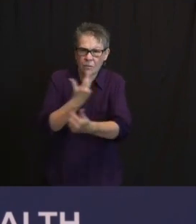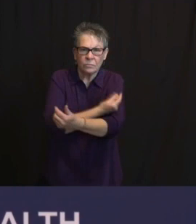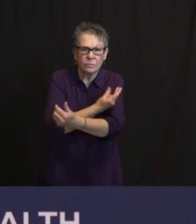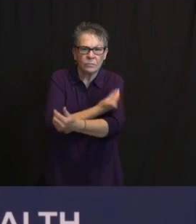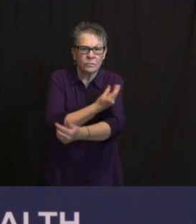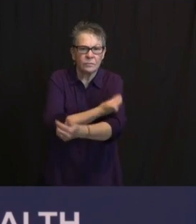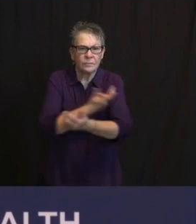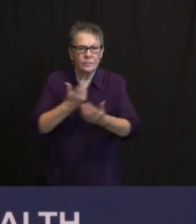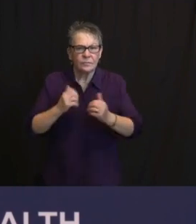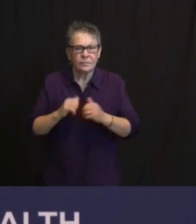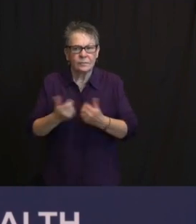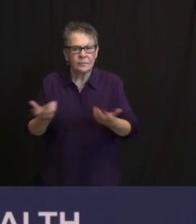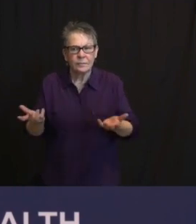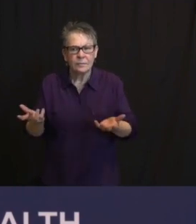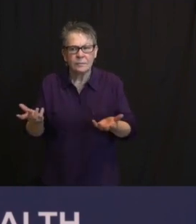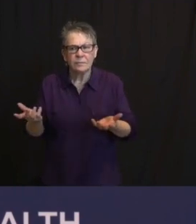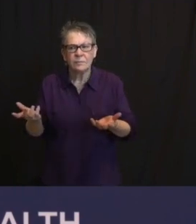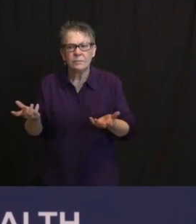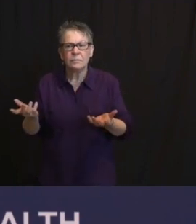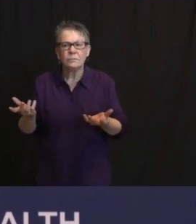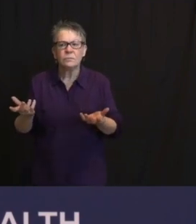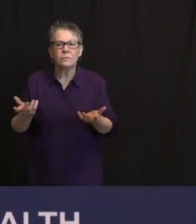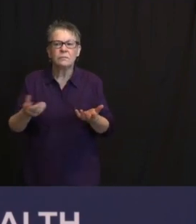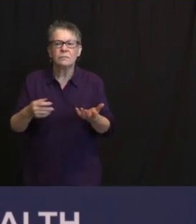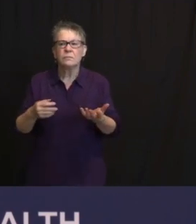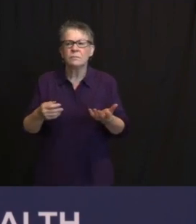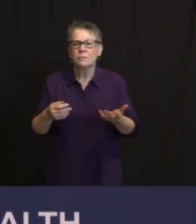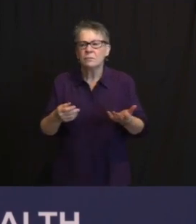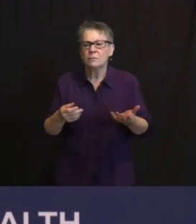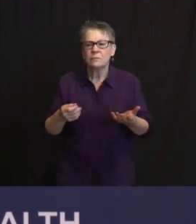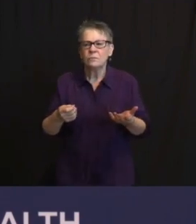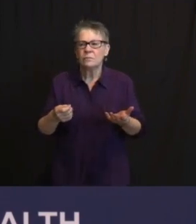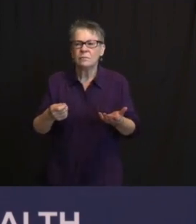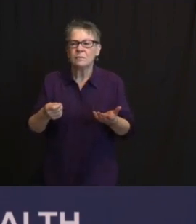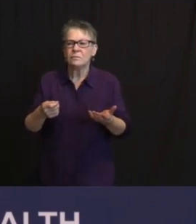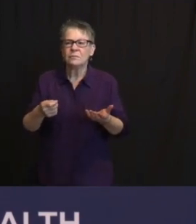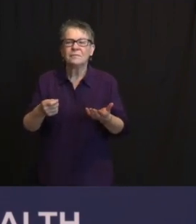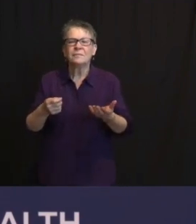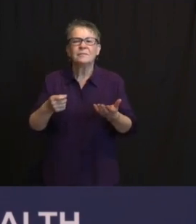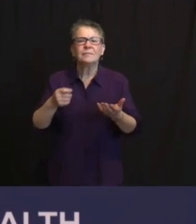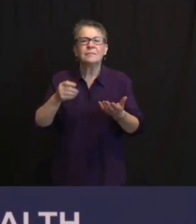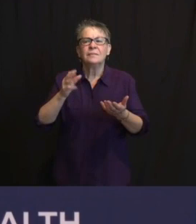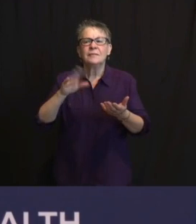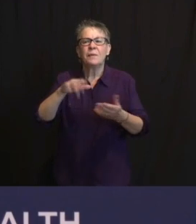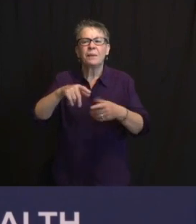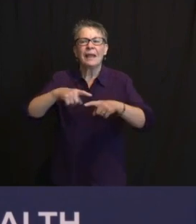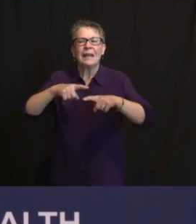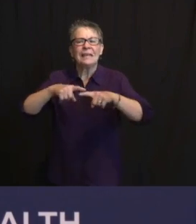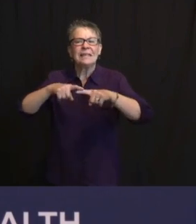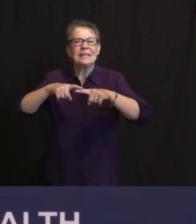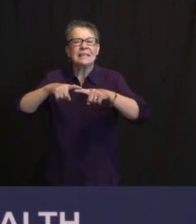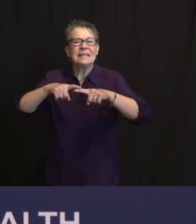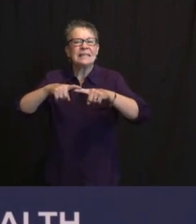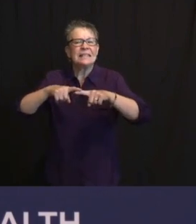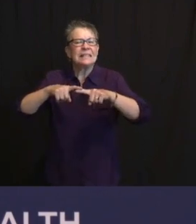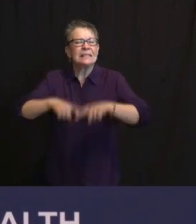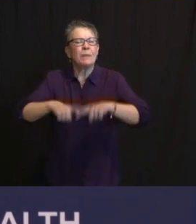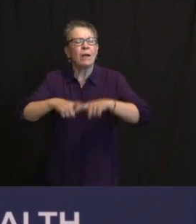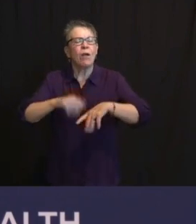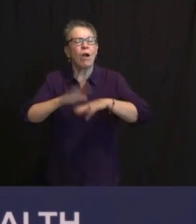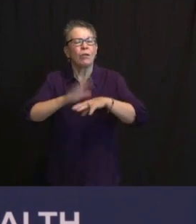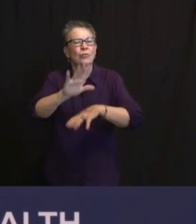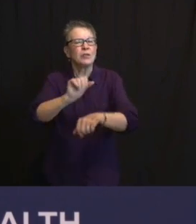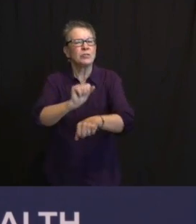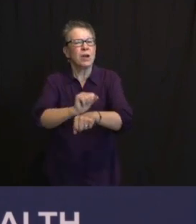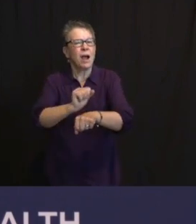OR GOING TO THE STATE'S REGISTRATION SYSTEM. AGAIN, BEAR WITH US, OBVIOUSLY, BY, BY, BY MARCH 15TH AND MARCH 29TH, RESPECTIVELY,